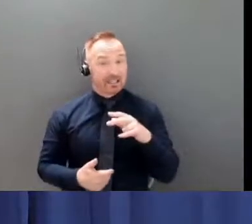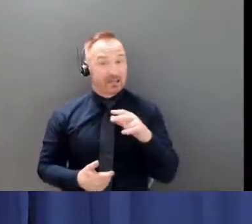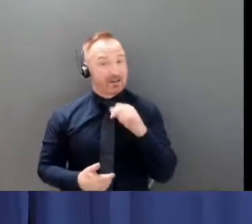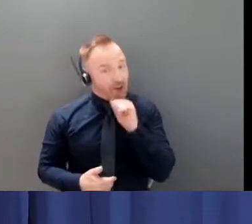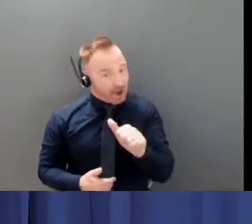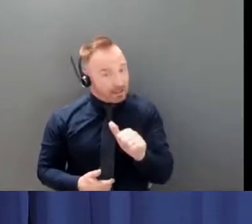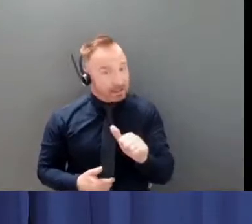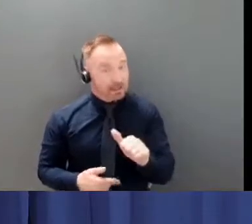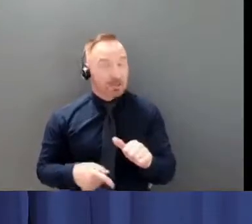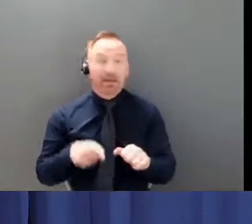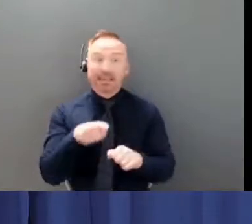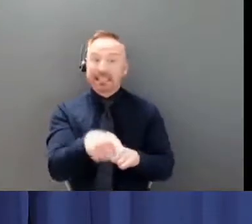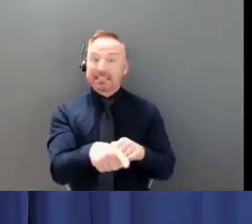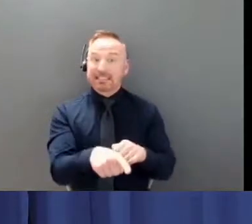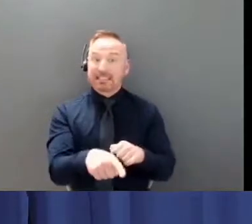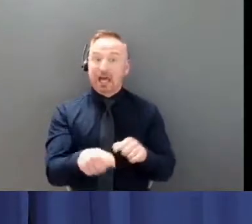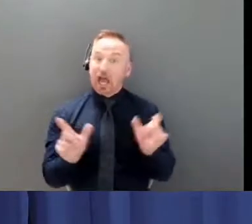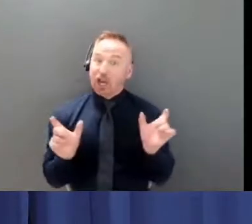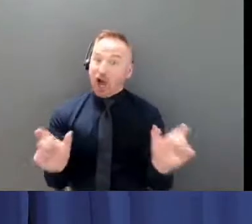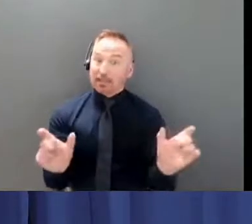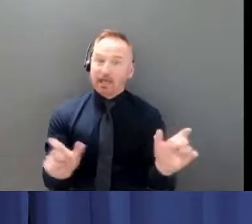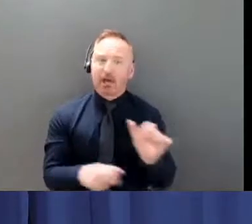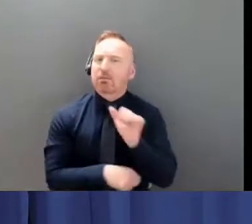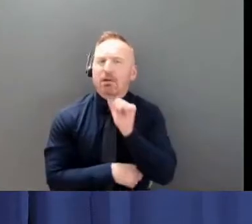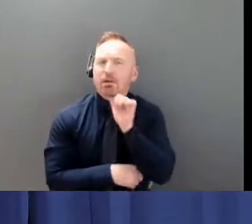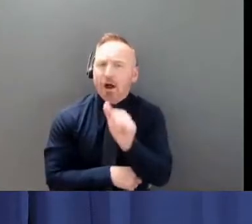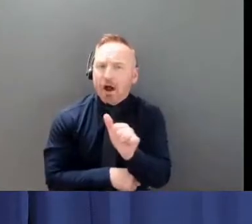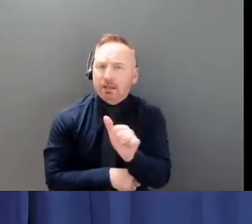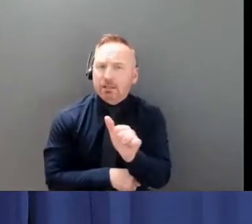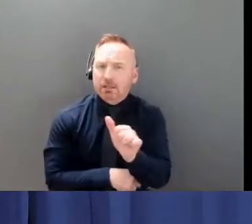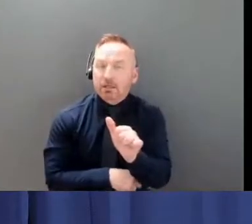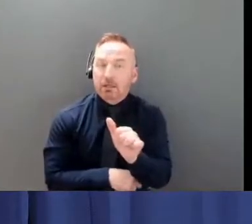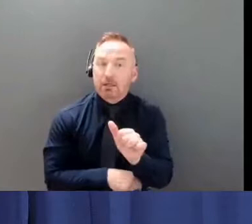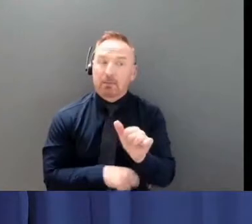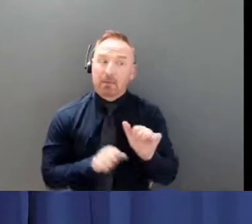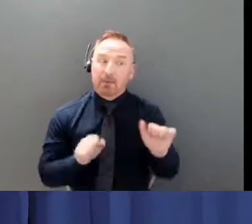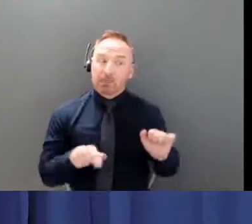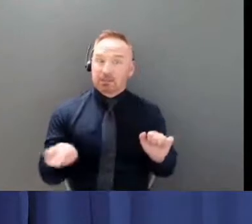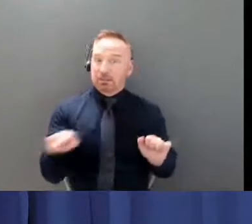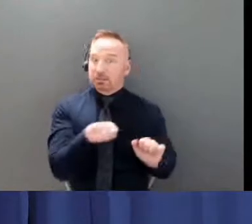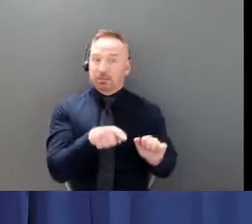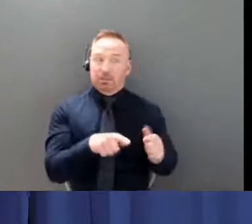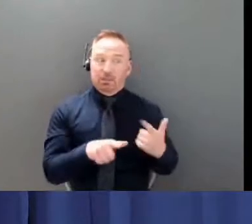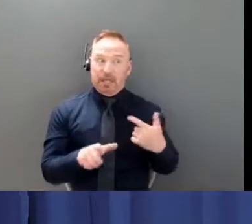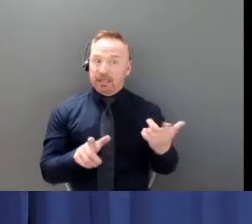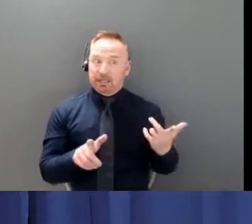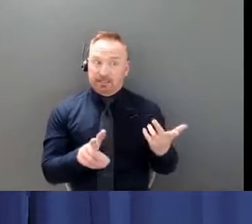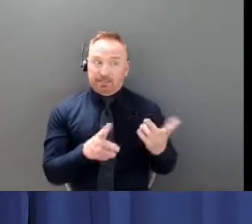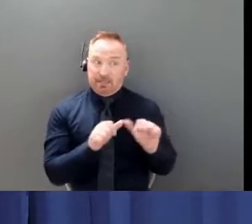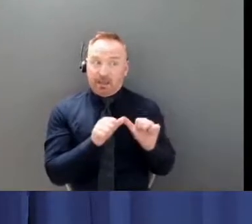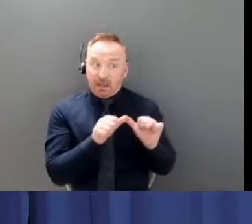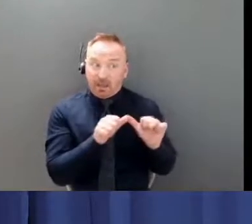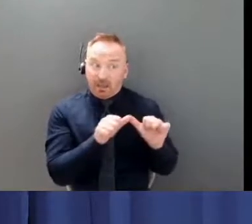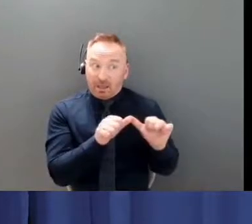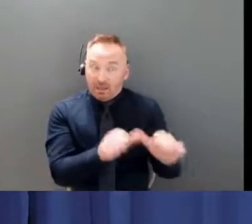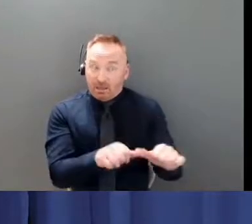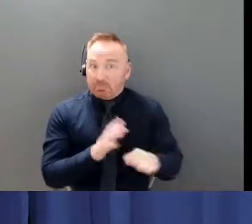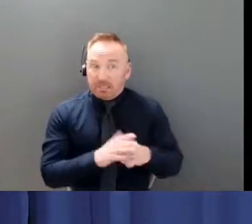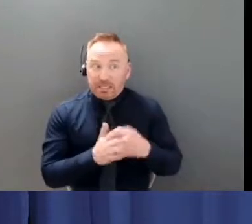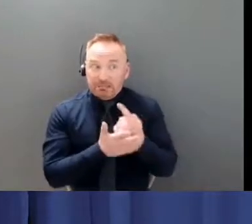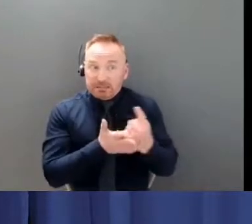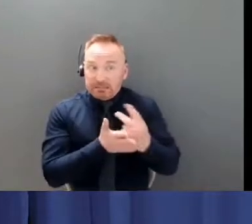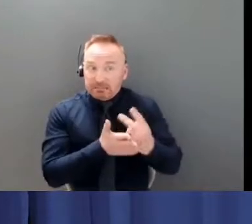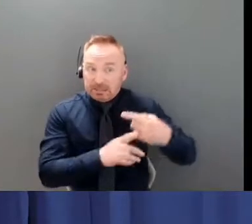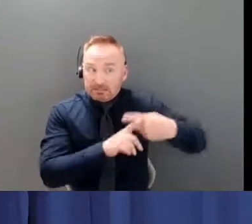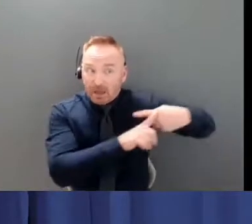could continue as you've seen for weeks or possibly months now more than ever is a time to come